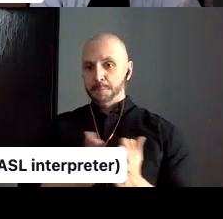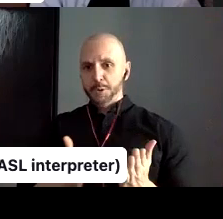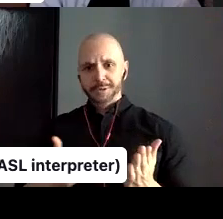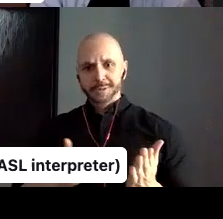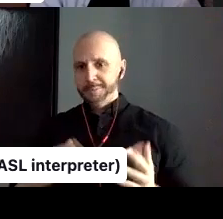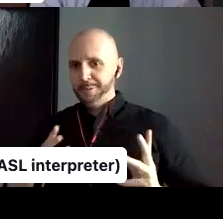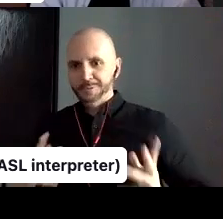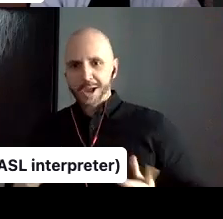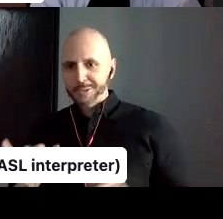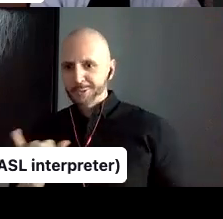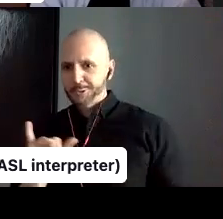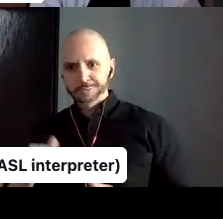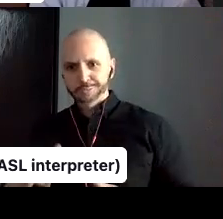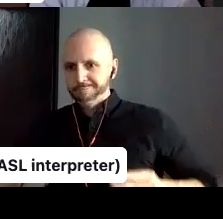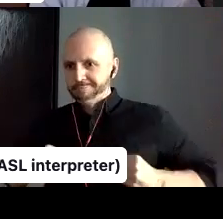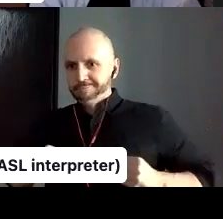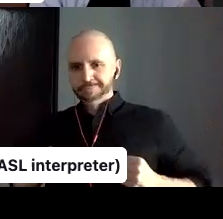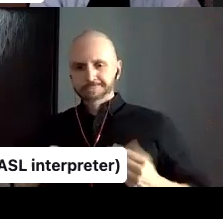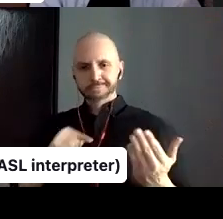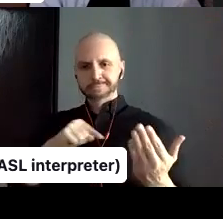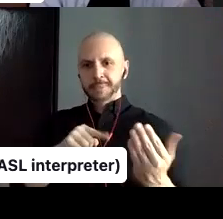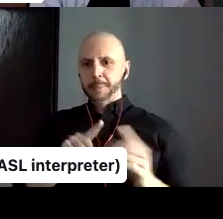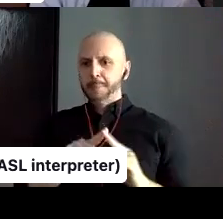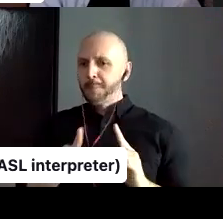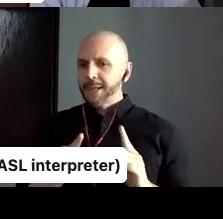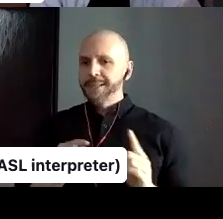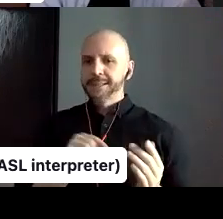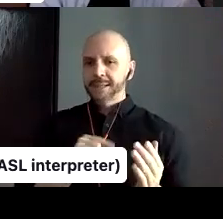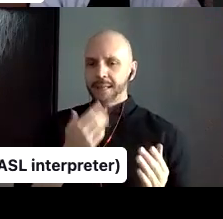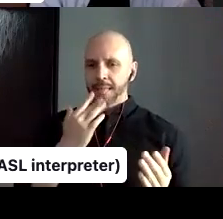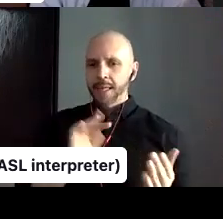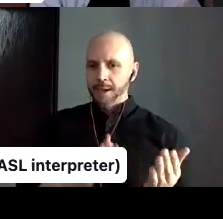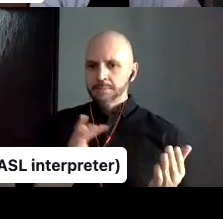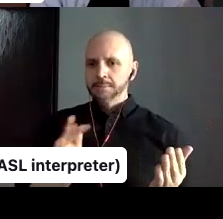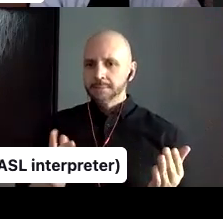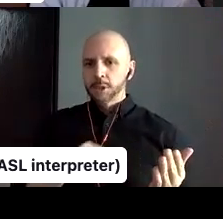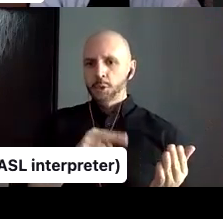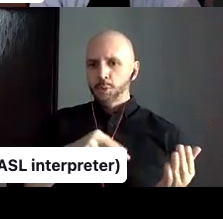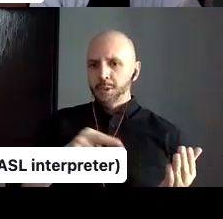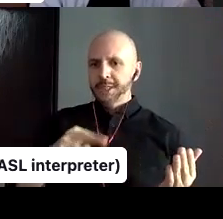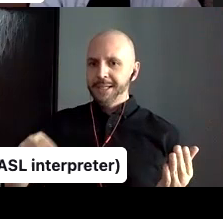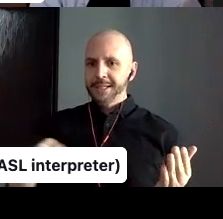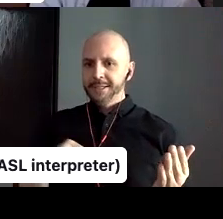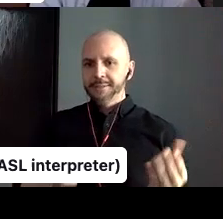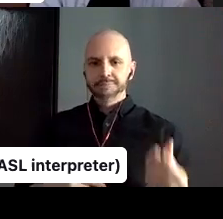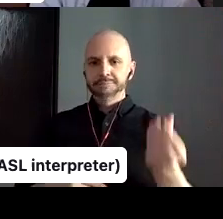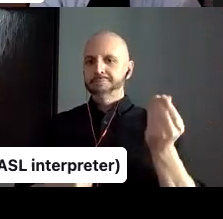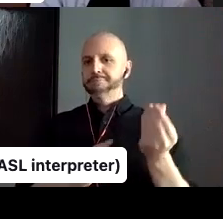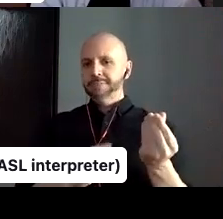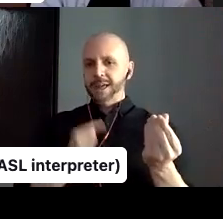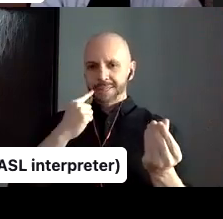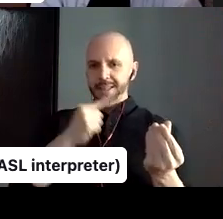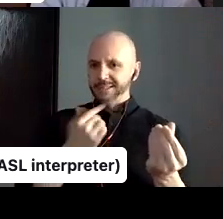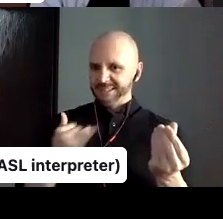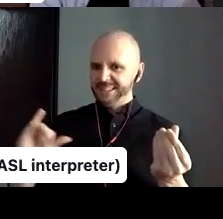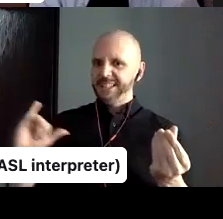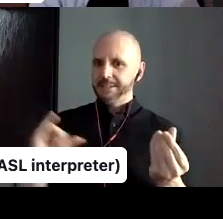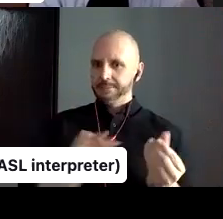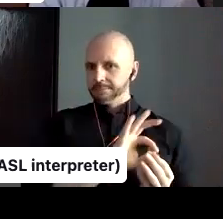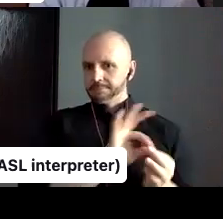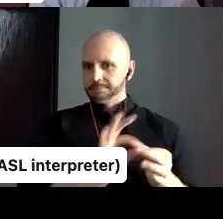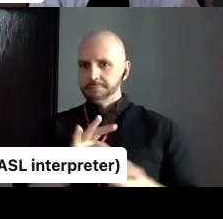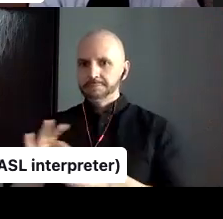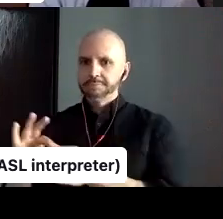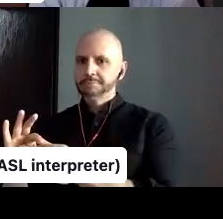but I think in terms of reading this book and making it easier to handle, it's a, it's a very nice surprise. No, but, um,